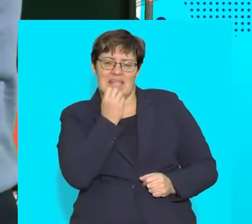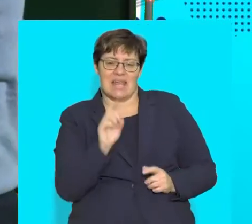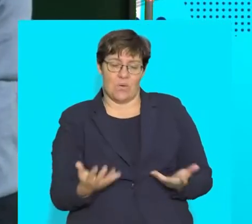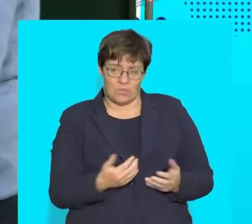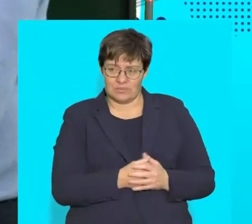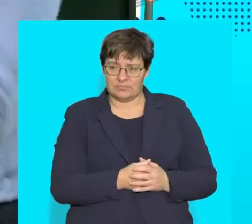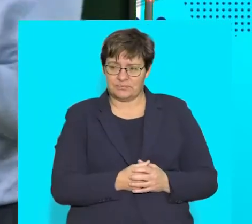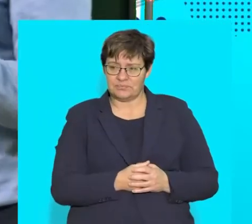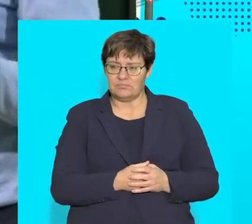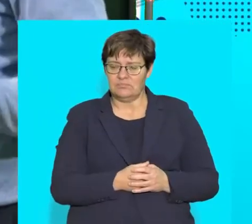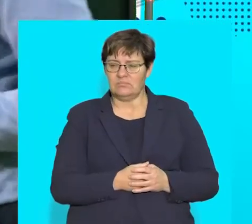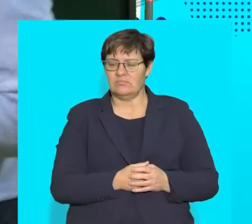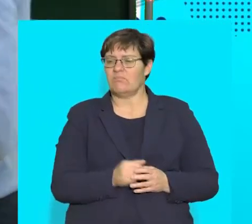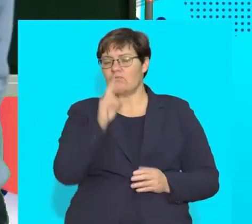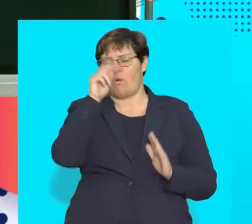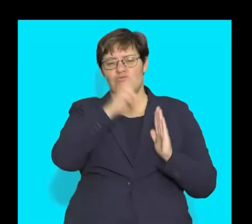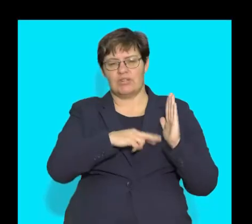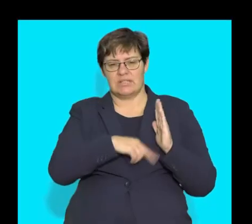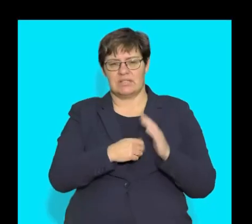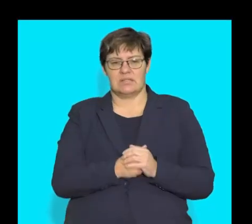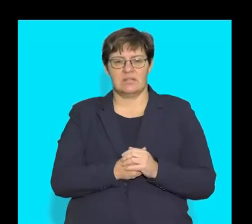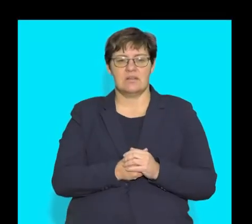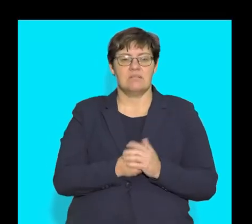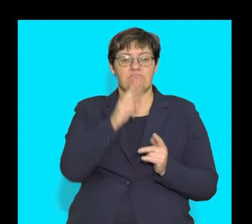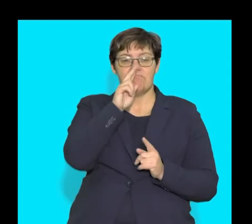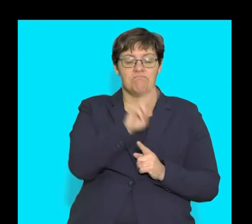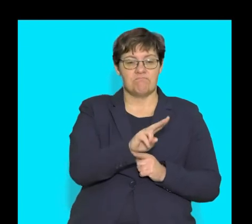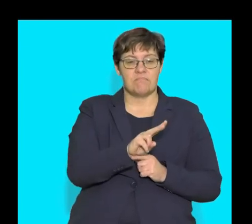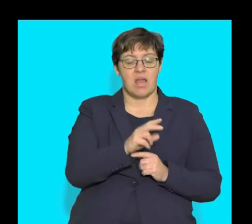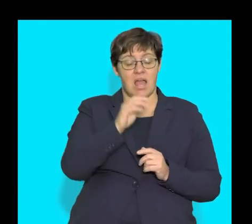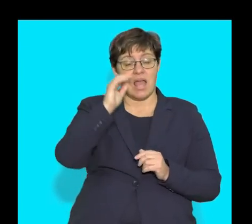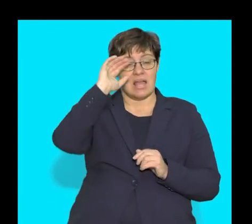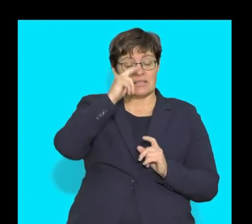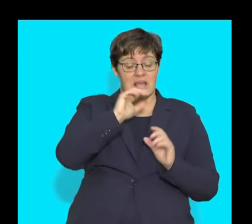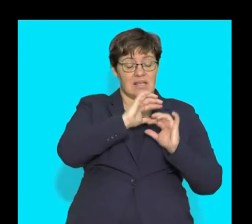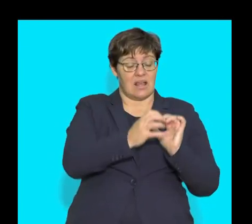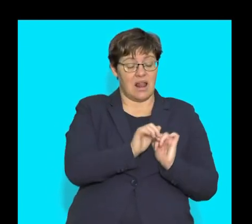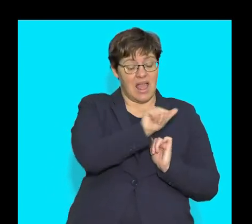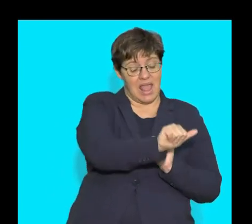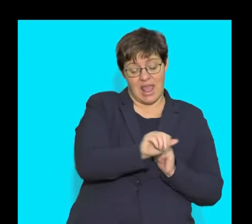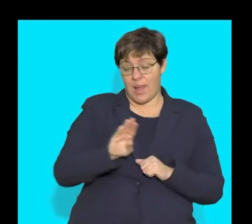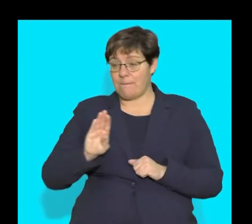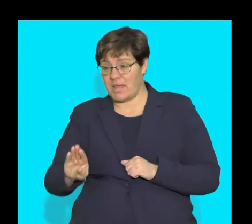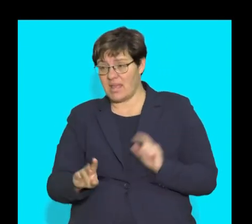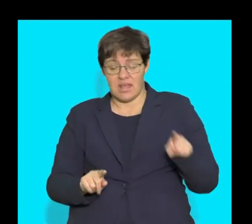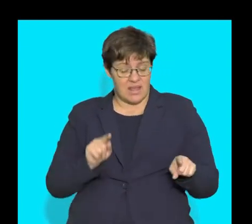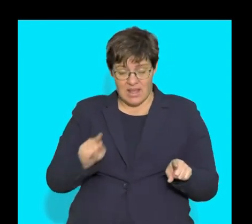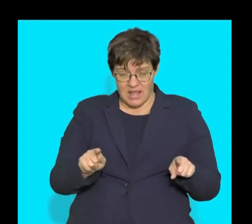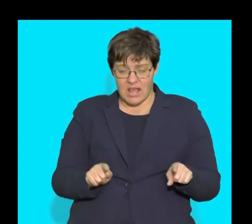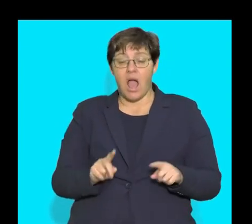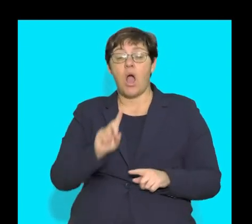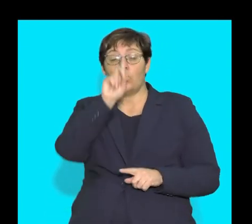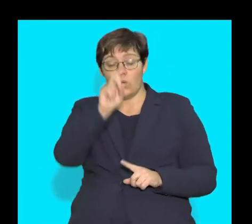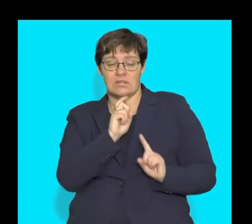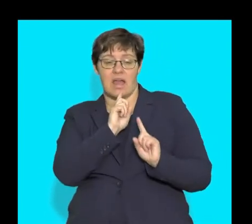this question essentially points to that. Let's read through this. Study skull A and B below and answer